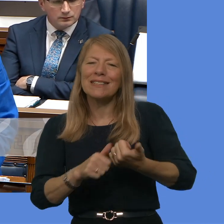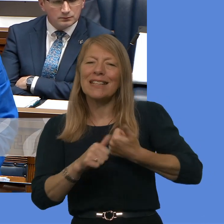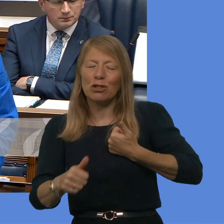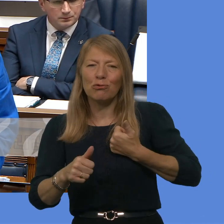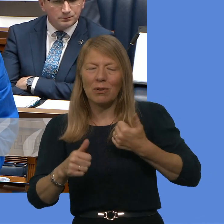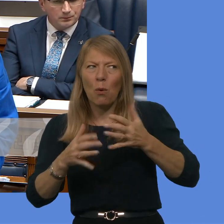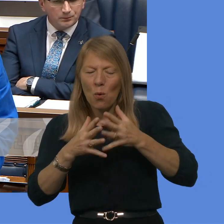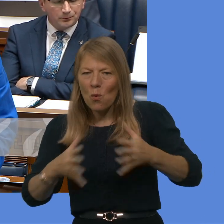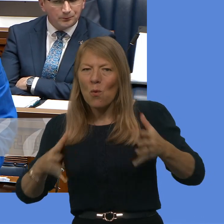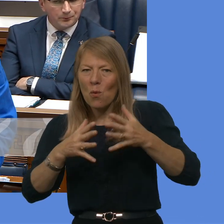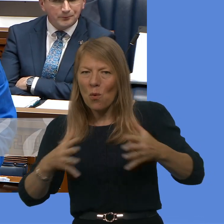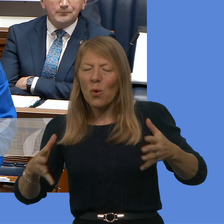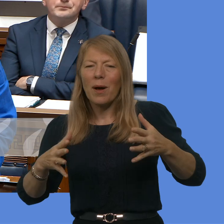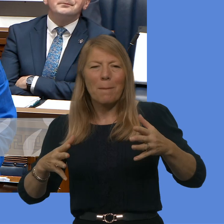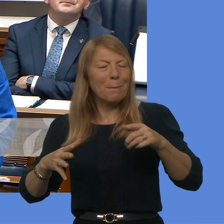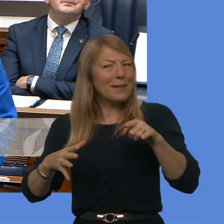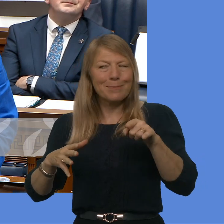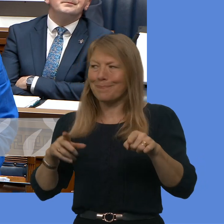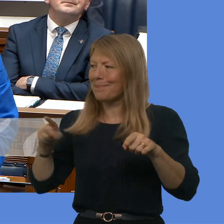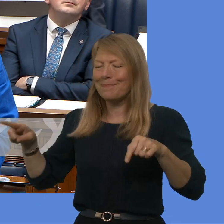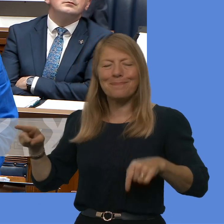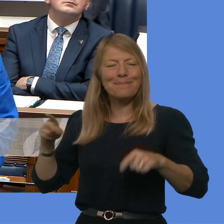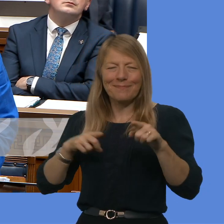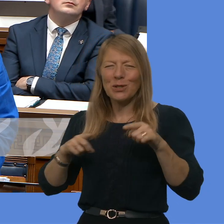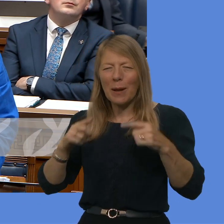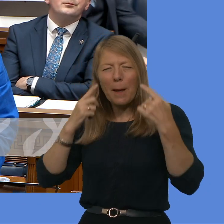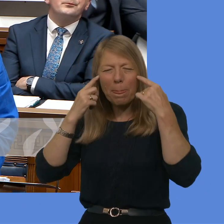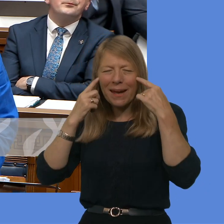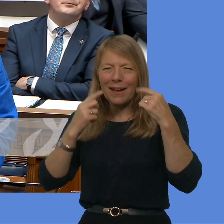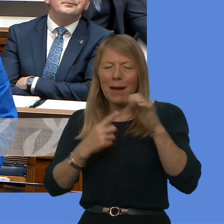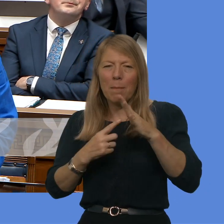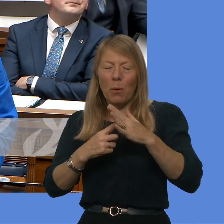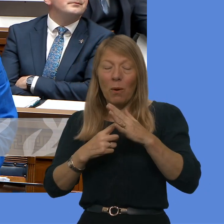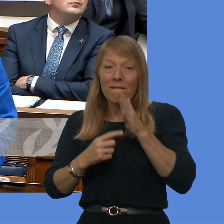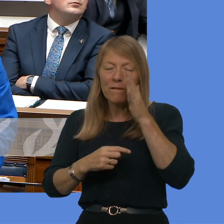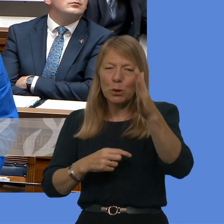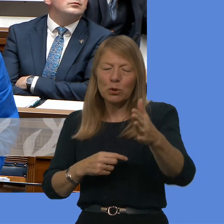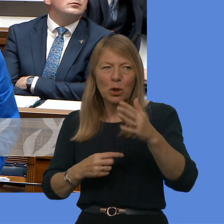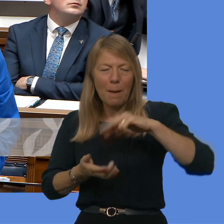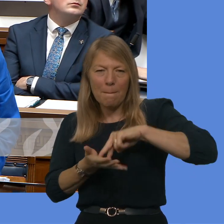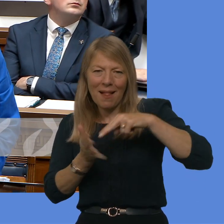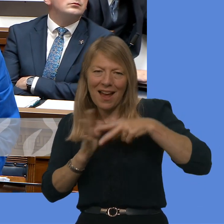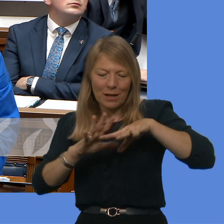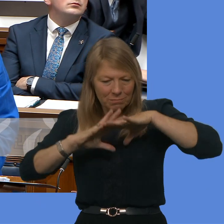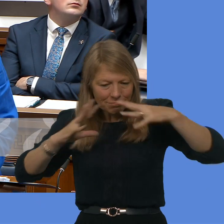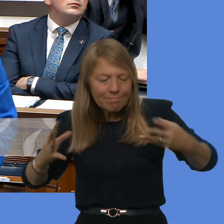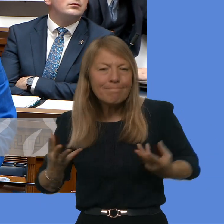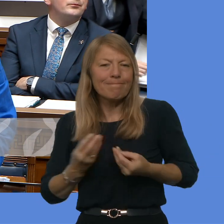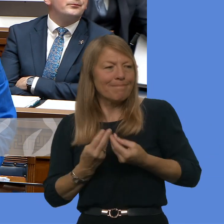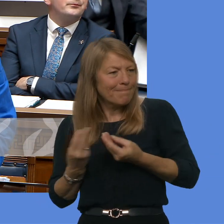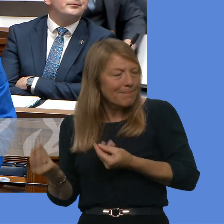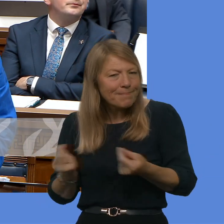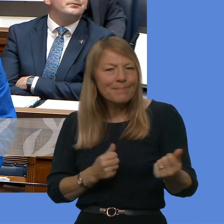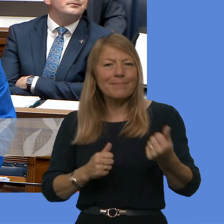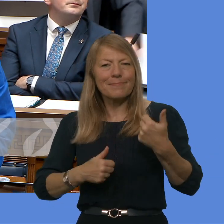So, I think it is important that we move forward in parallel with a whole range of those key aspects of our economy. I think only by doing so will we be